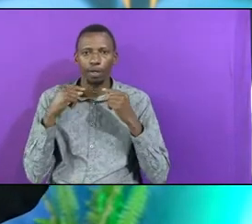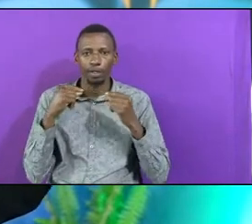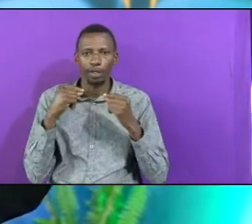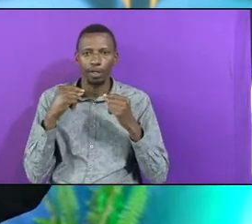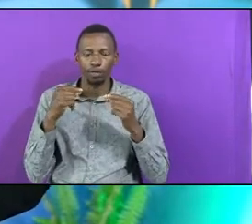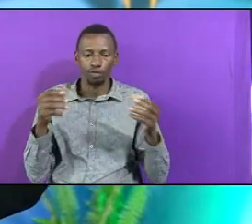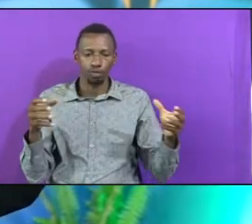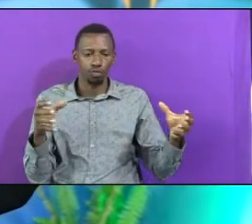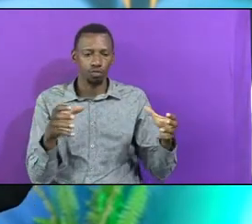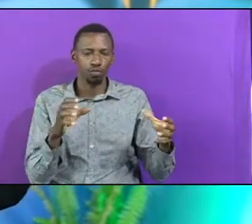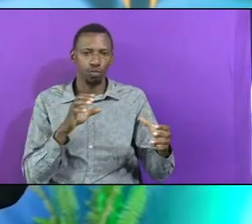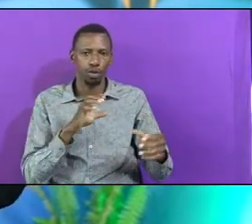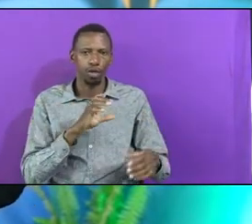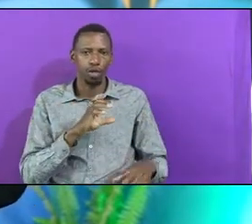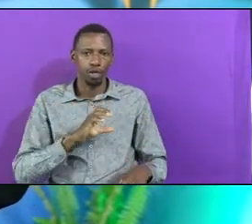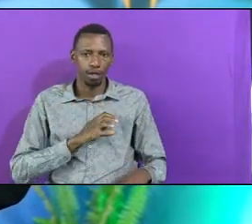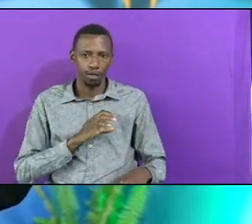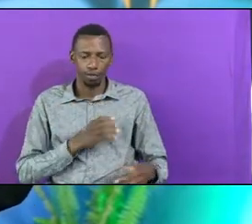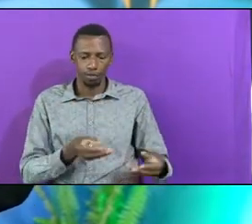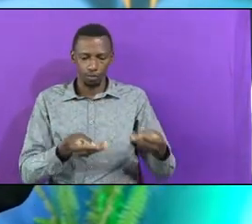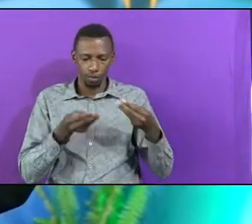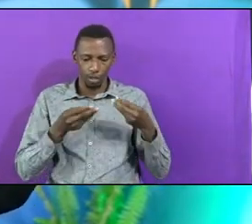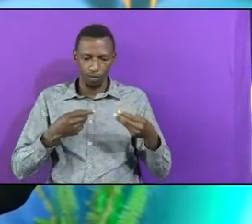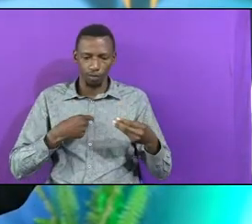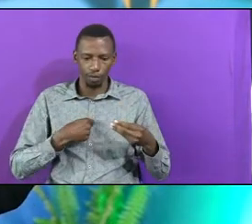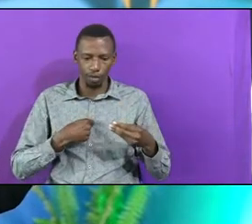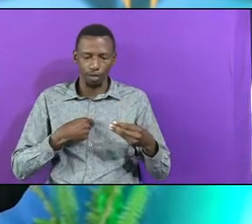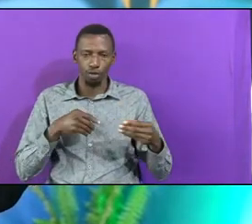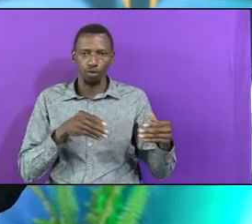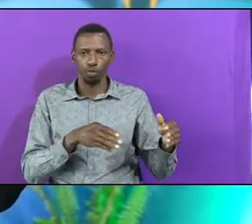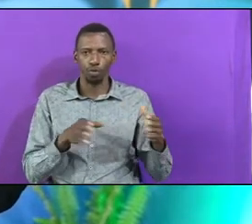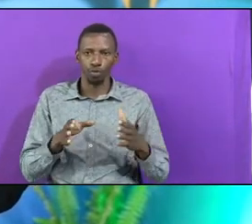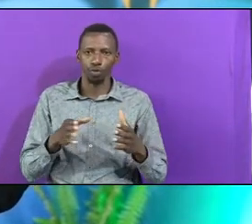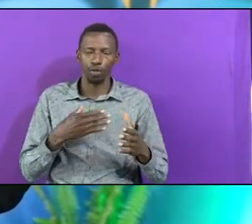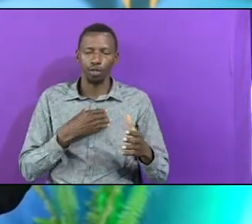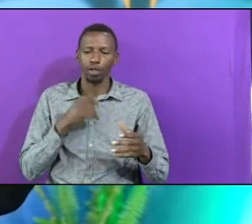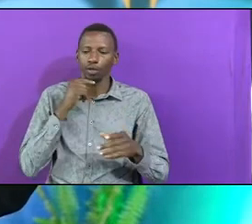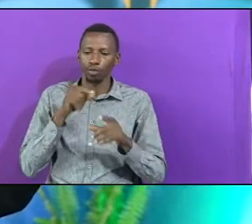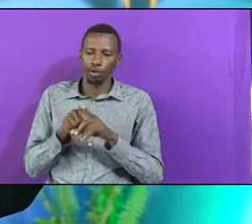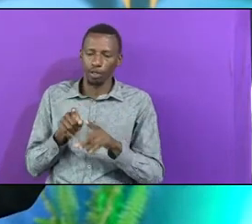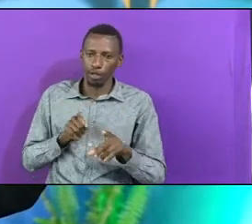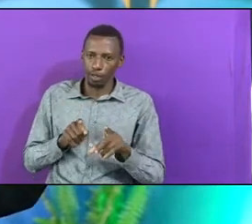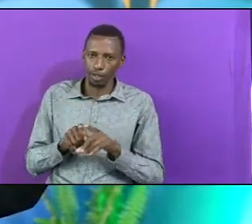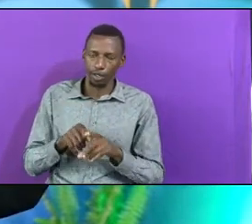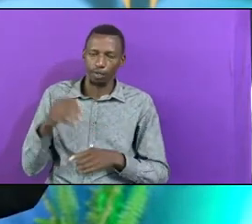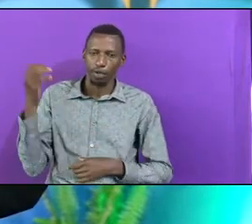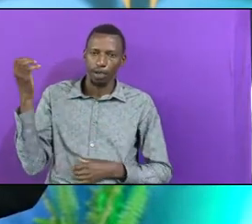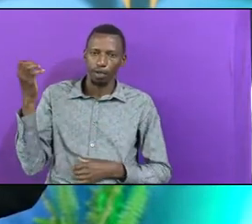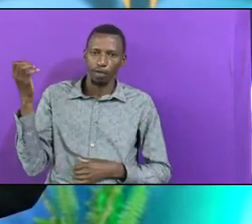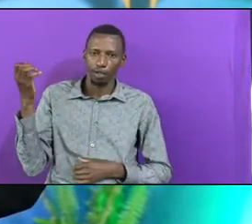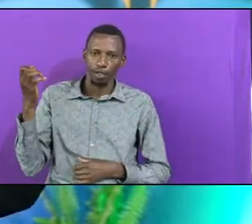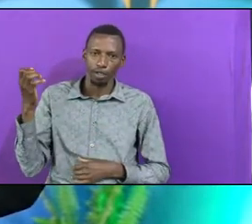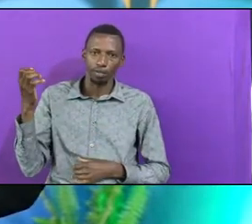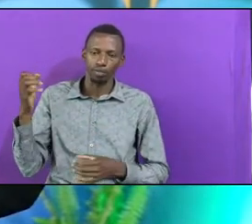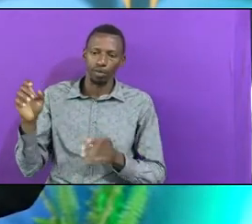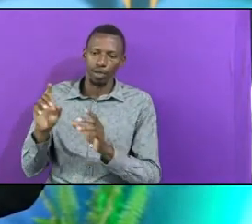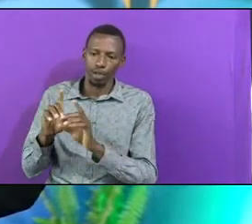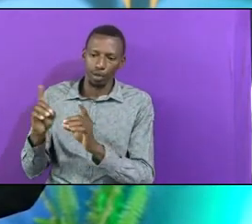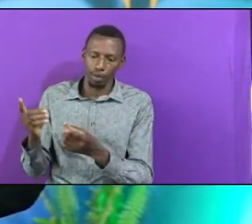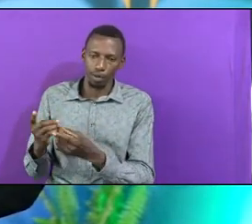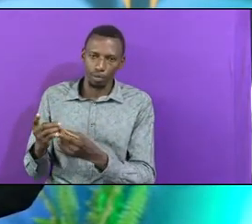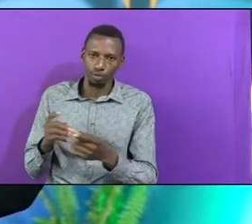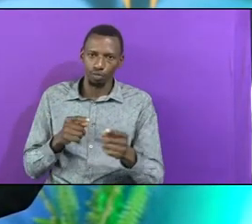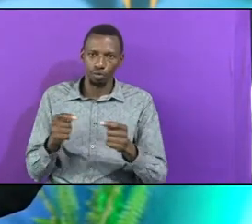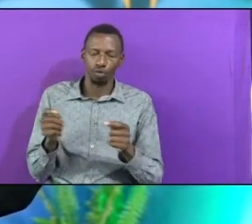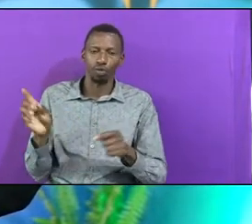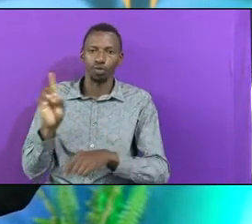opportunity and my brethren in the evangelism department to run the day today. plead for the power of